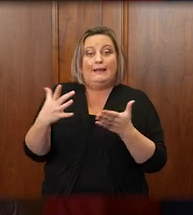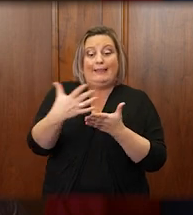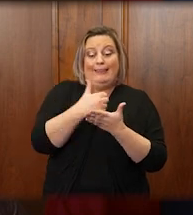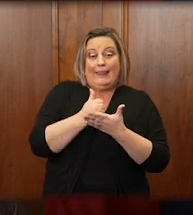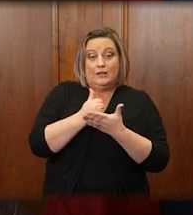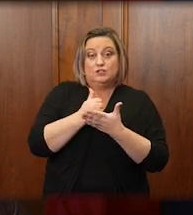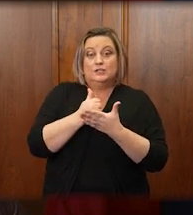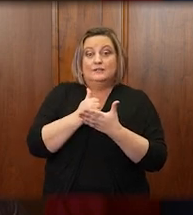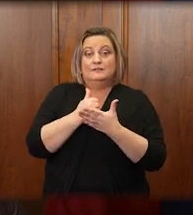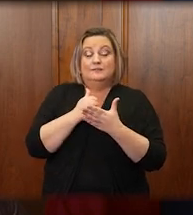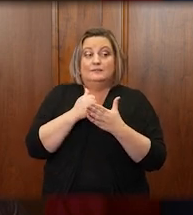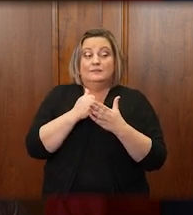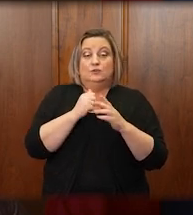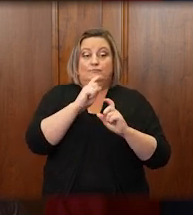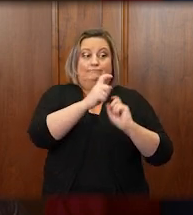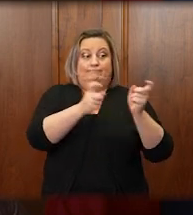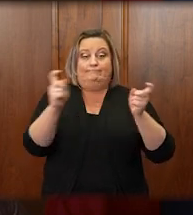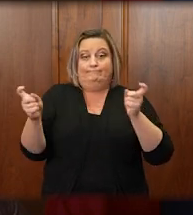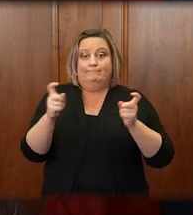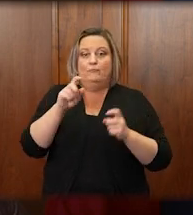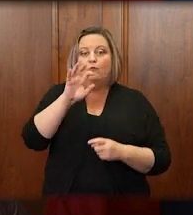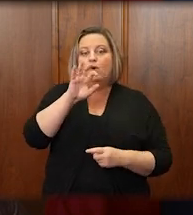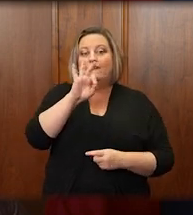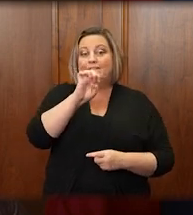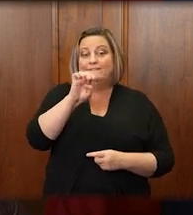court clerks, all done online.